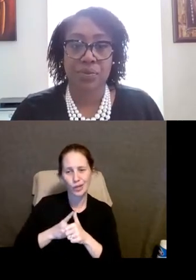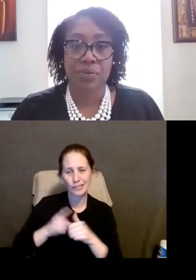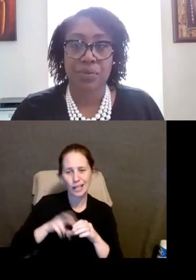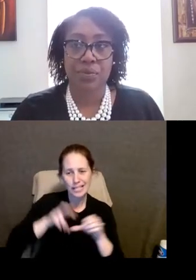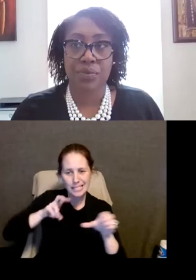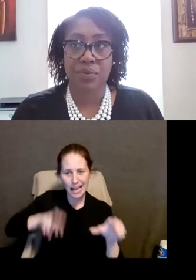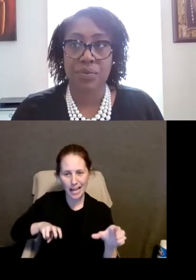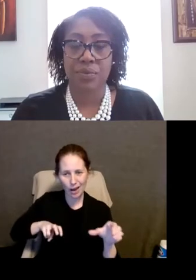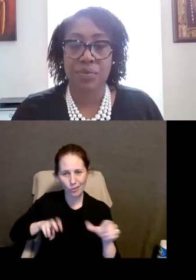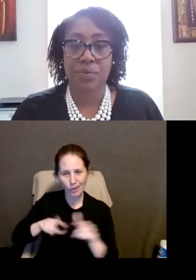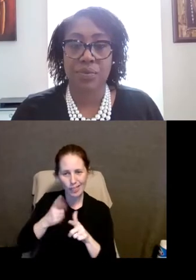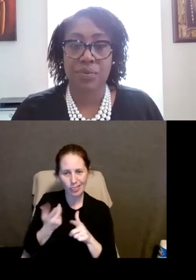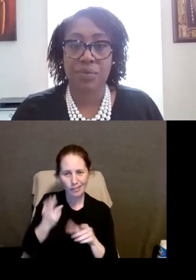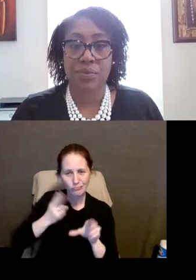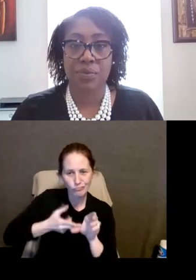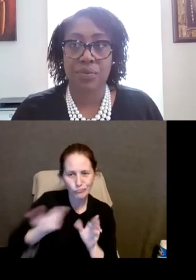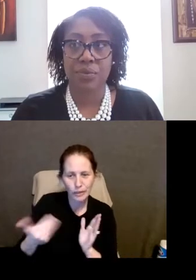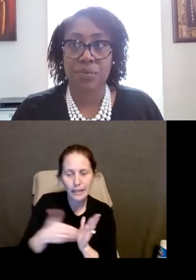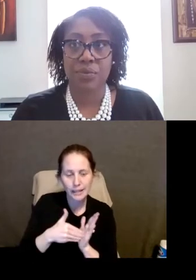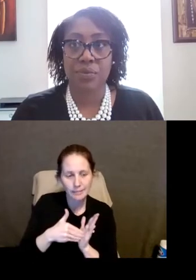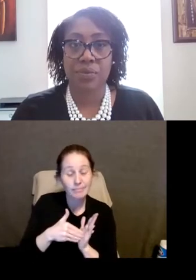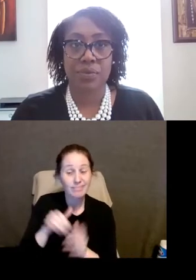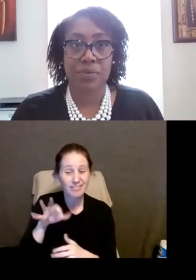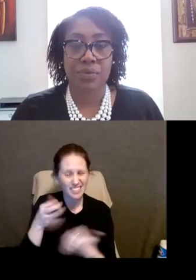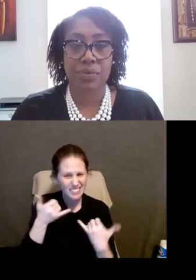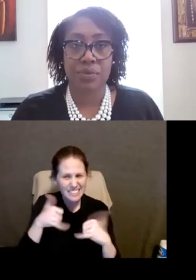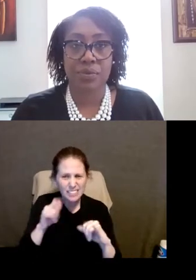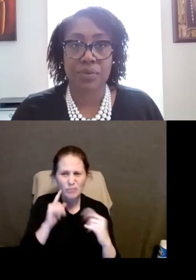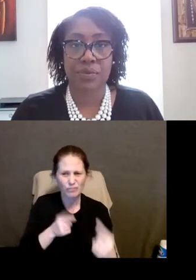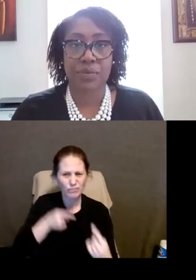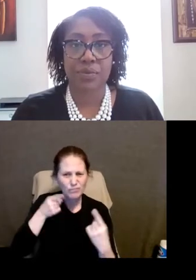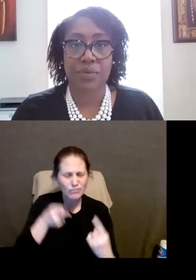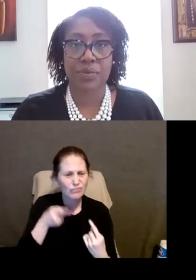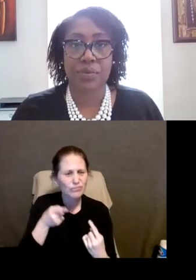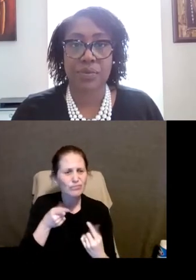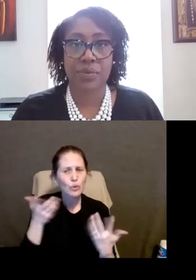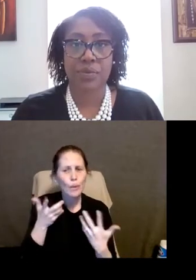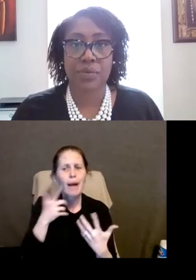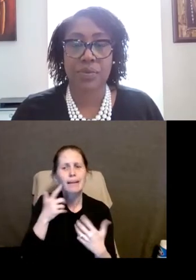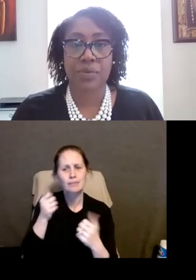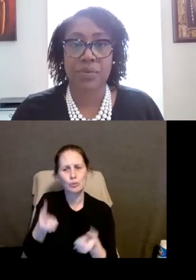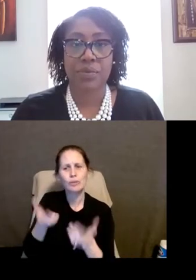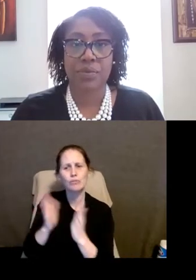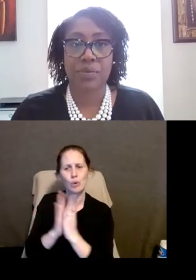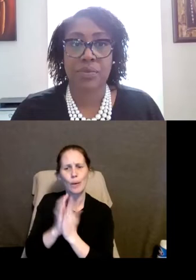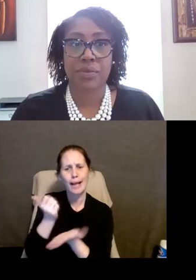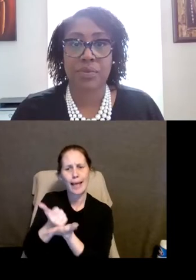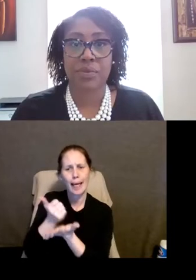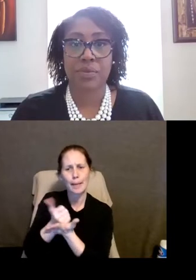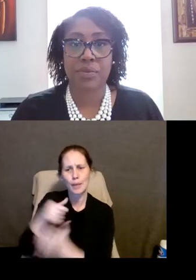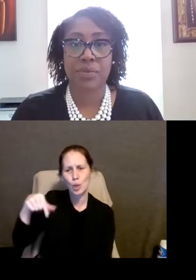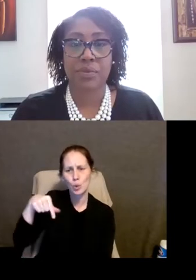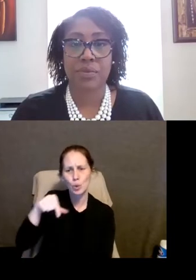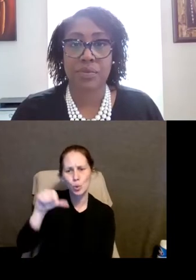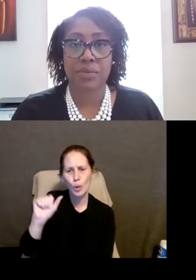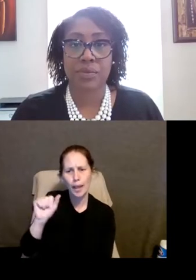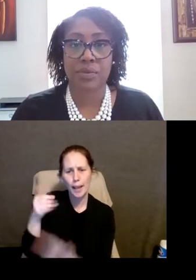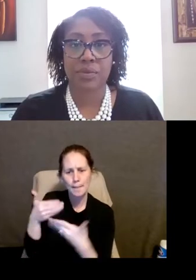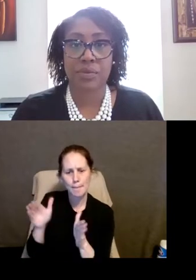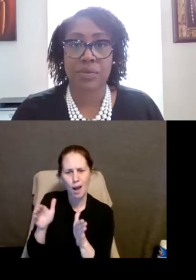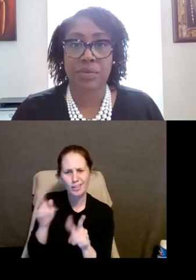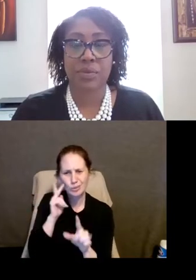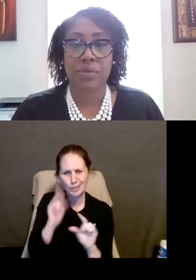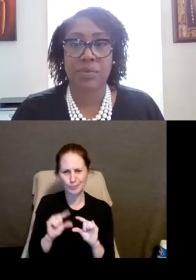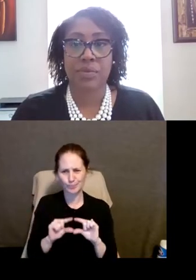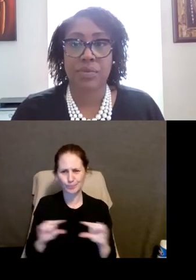webinar and then sign back in. And if you're still having trouble after that, you can request help in the Q&A box located on the Zoom